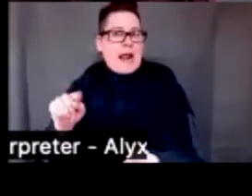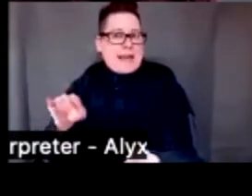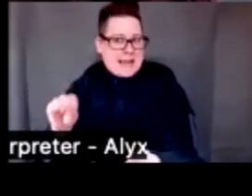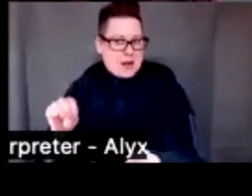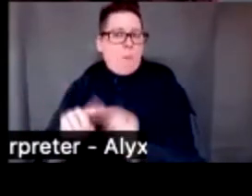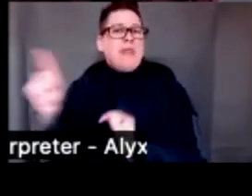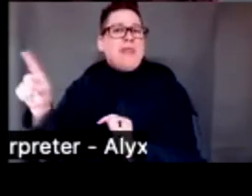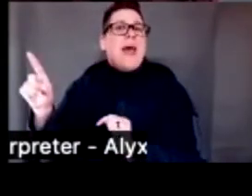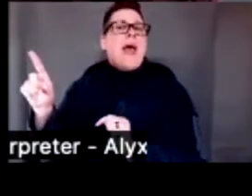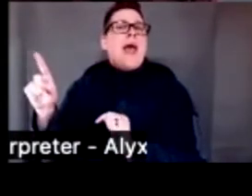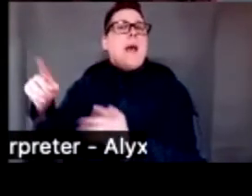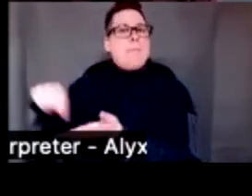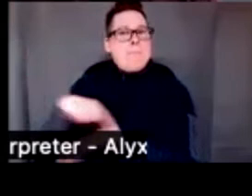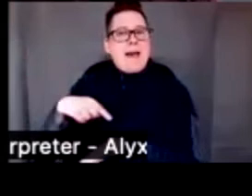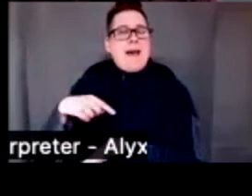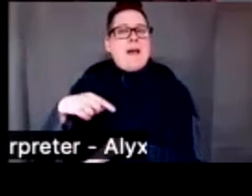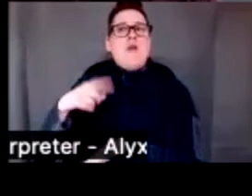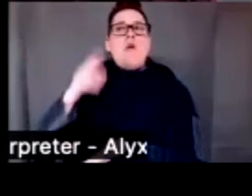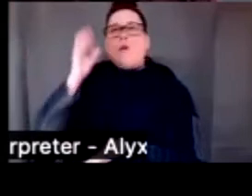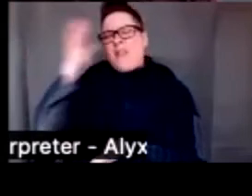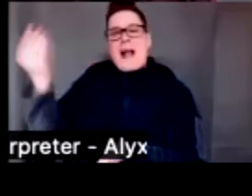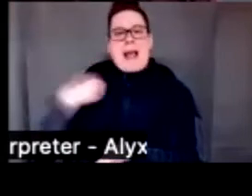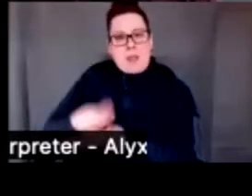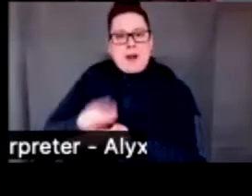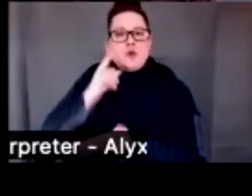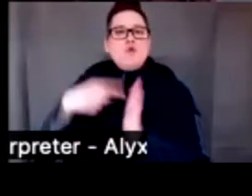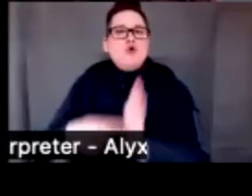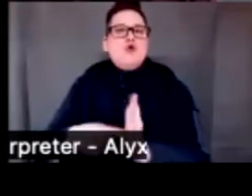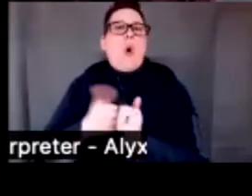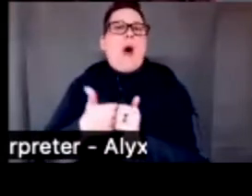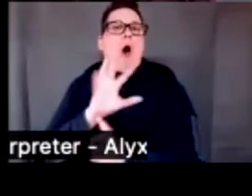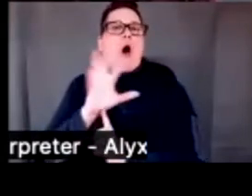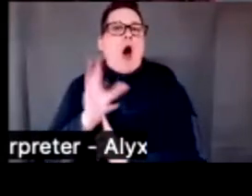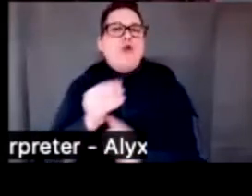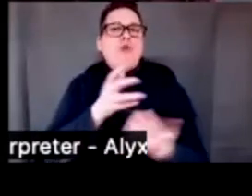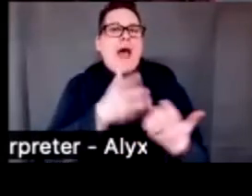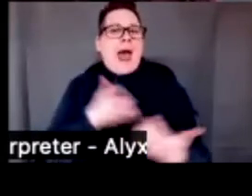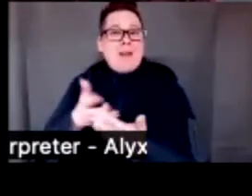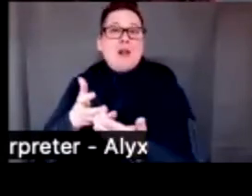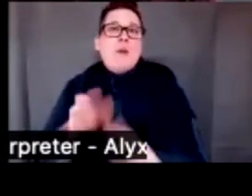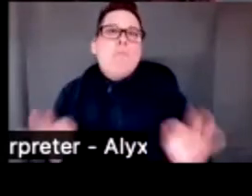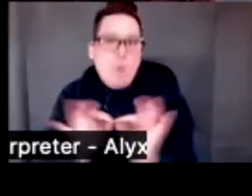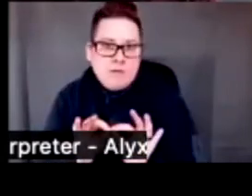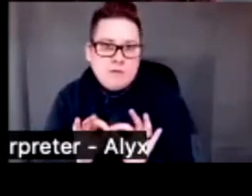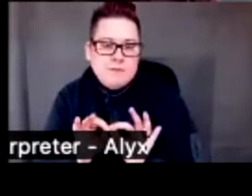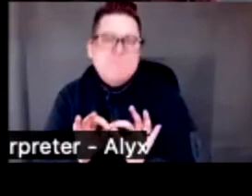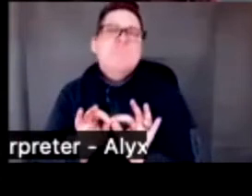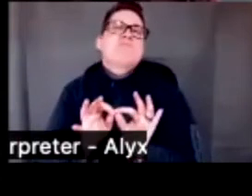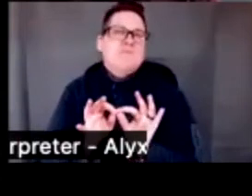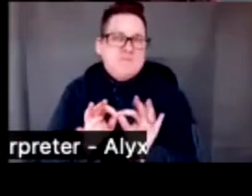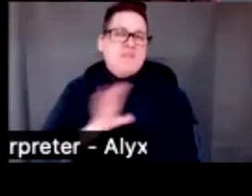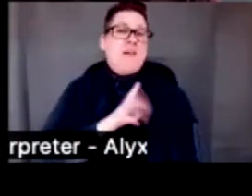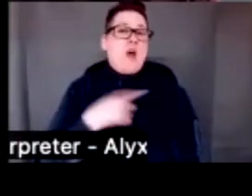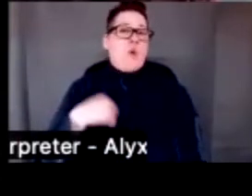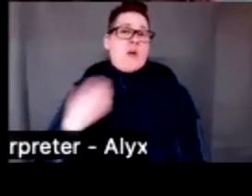us to demonstrate the importance of cultural adaptation. So they put that challenge out there for us. And what we proposed to them